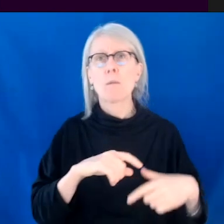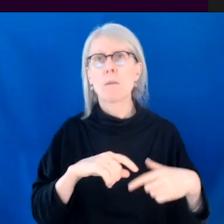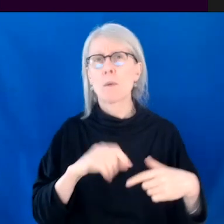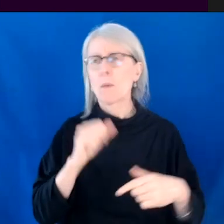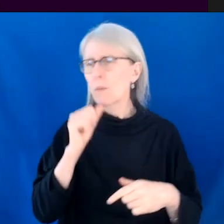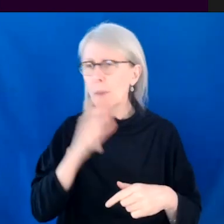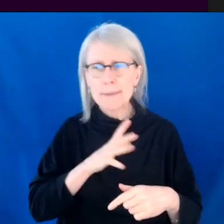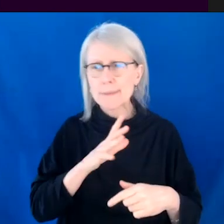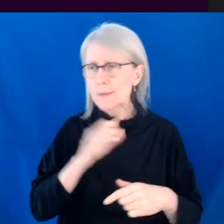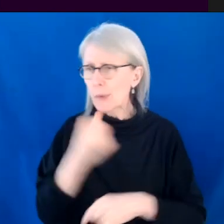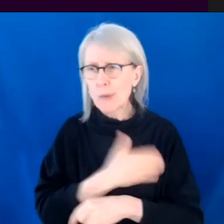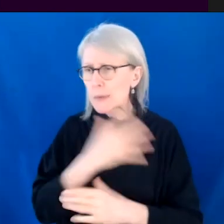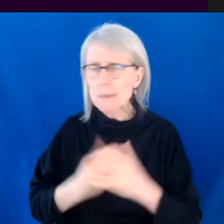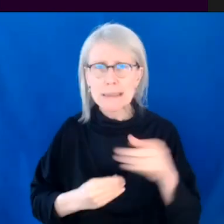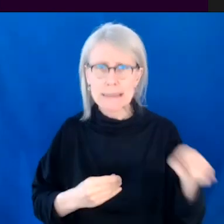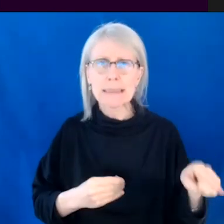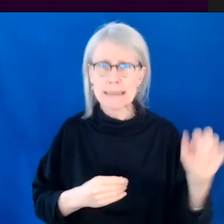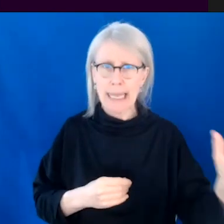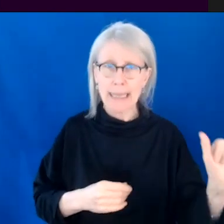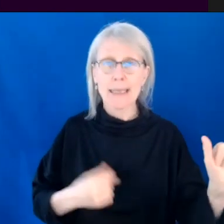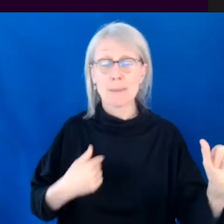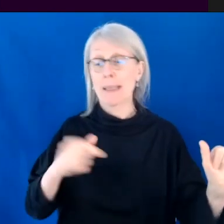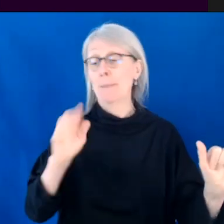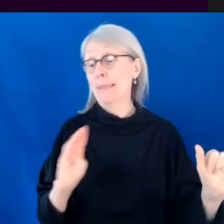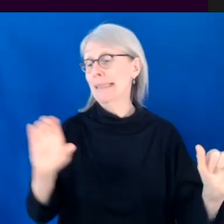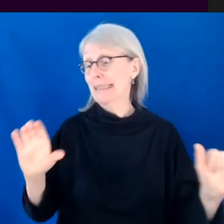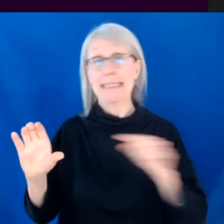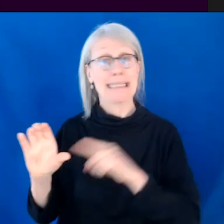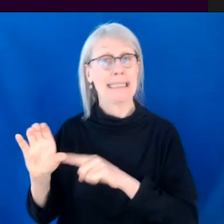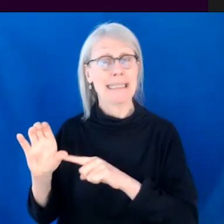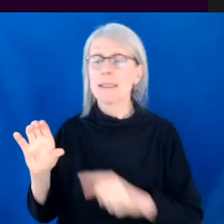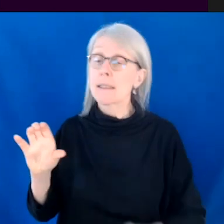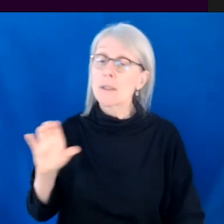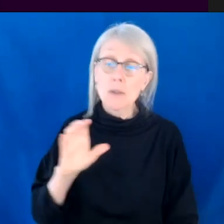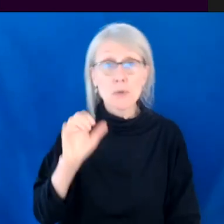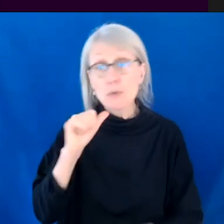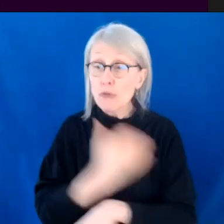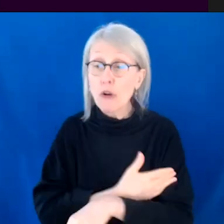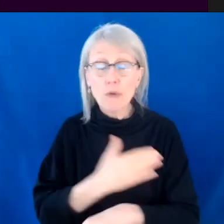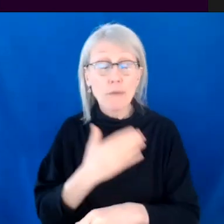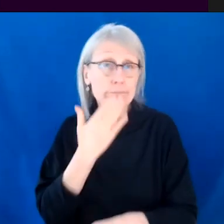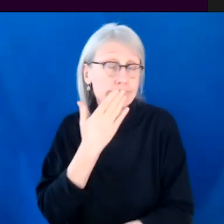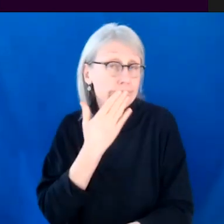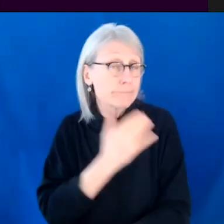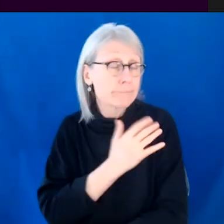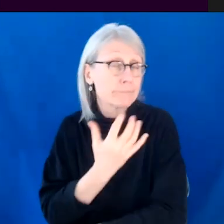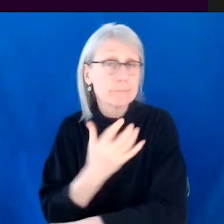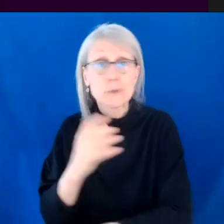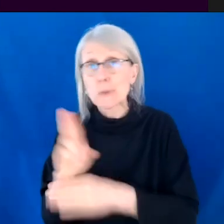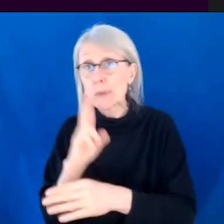missing. And I did the B and C stories, which was like, you the daughter accidentally does drugs and, you know,